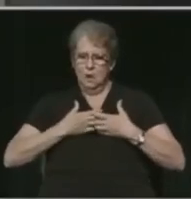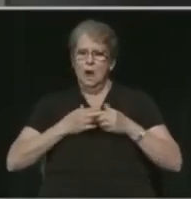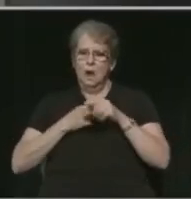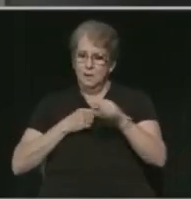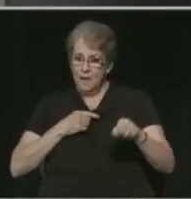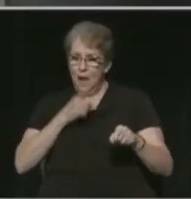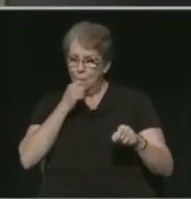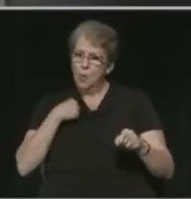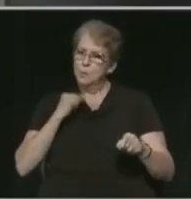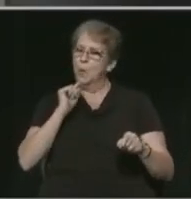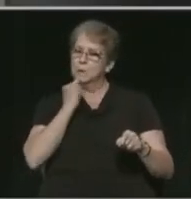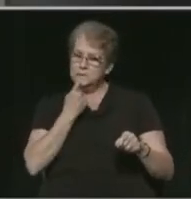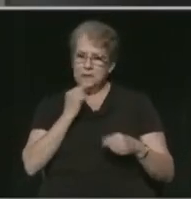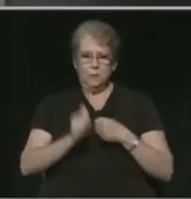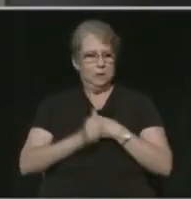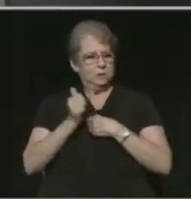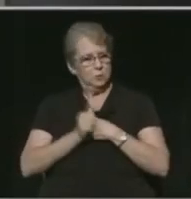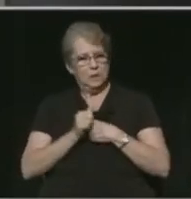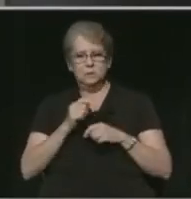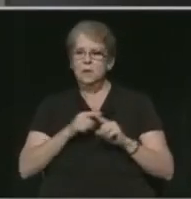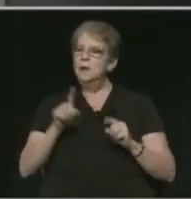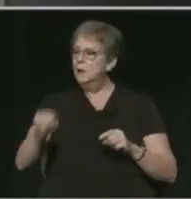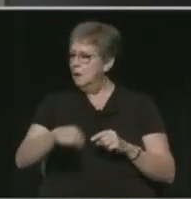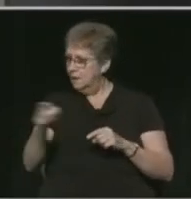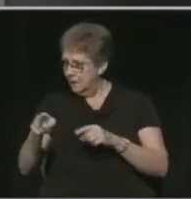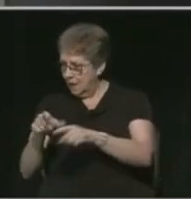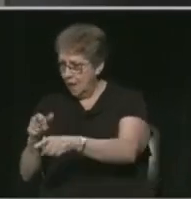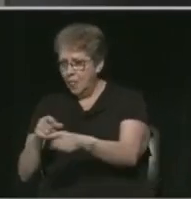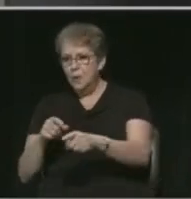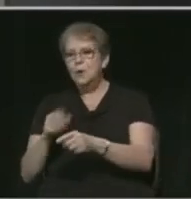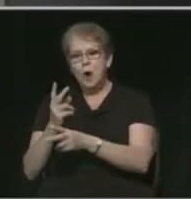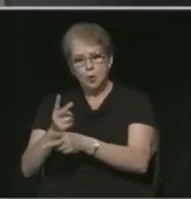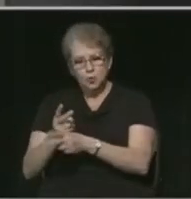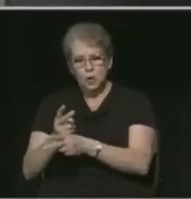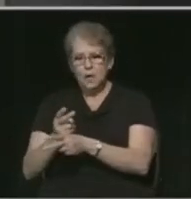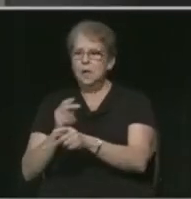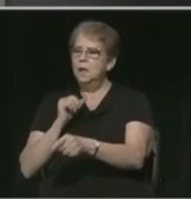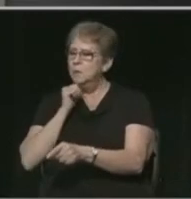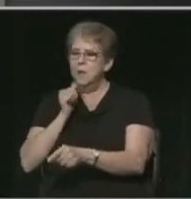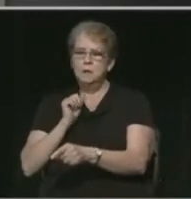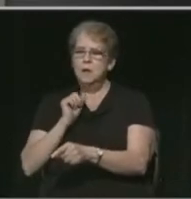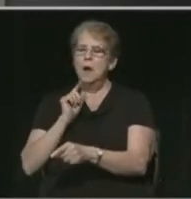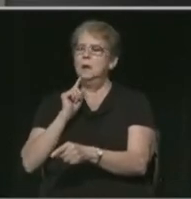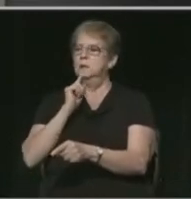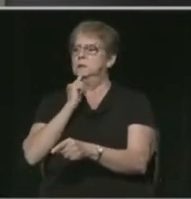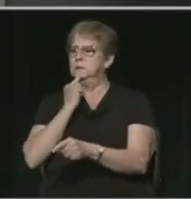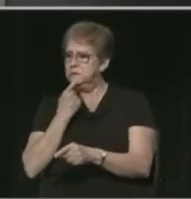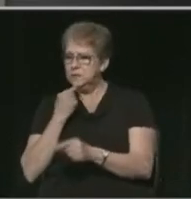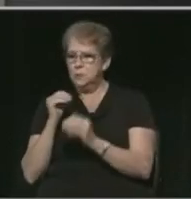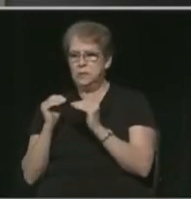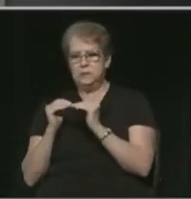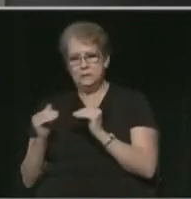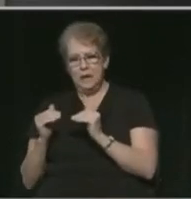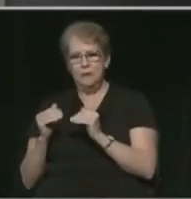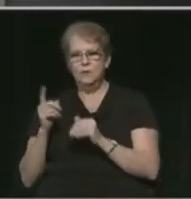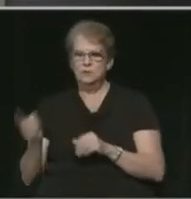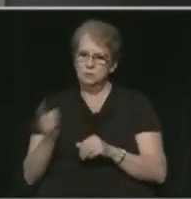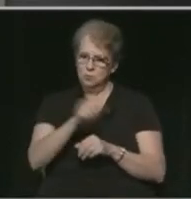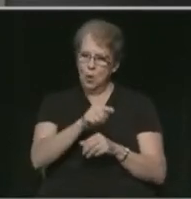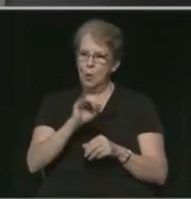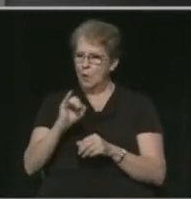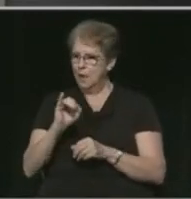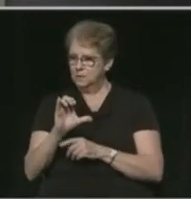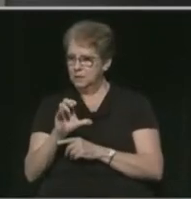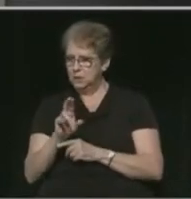that are at greater risk. The others are being treated there, but they haven't reached that terrible stage of having to be in ICU or